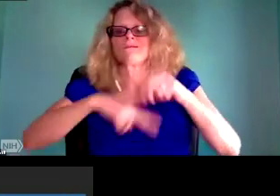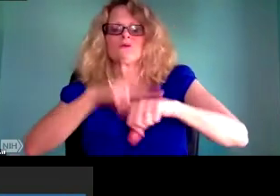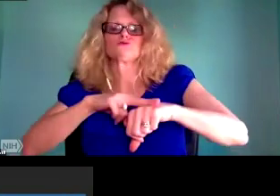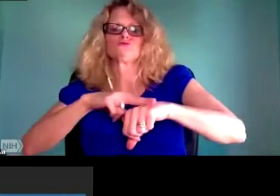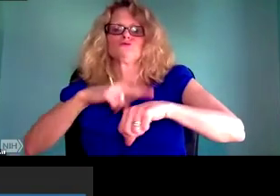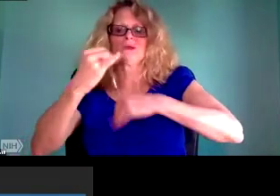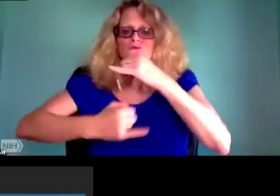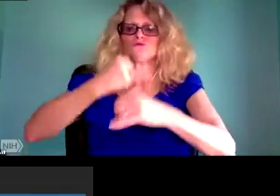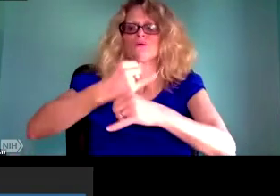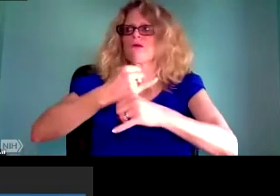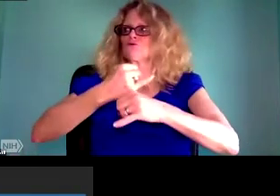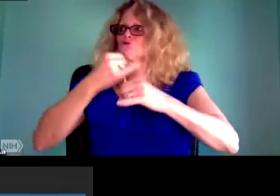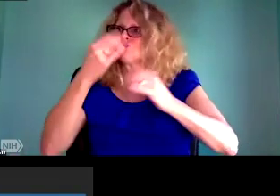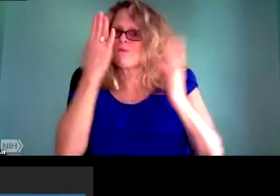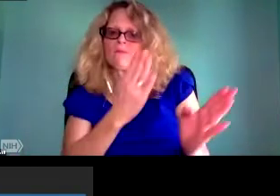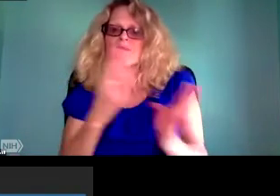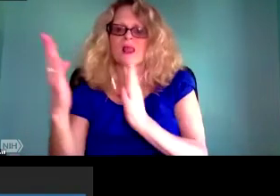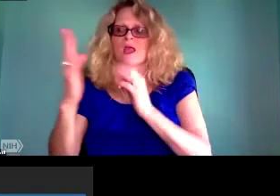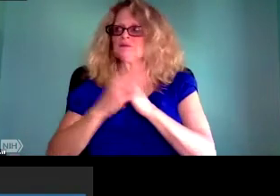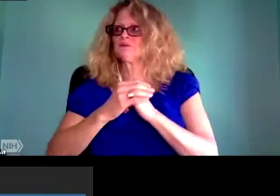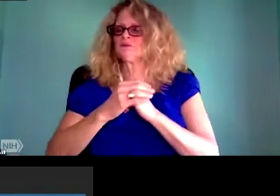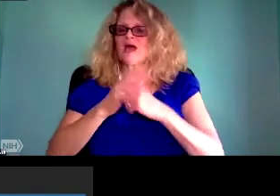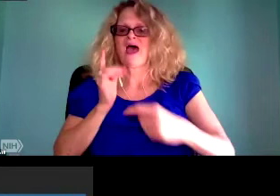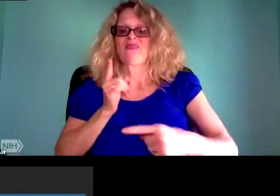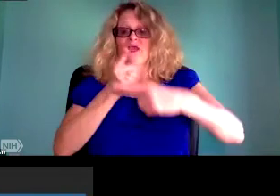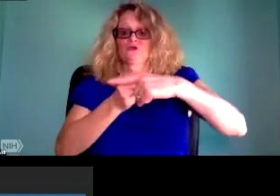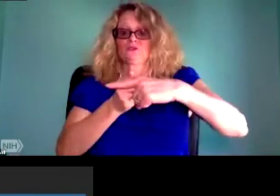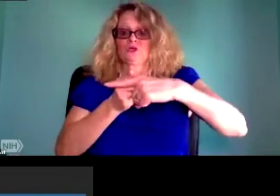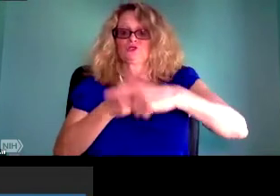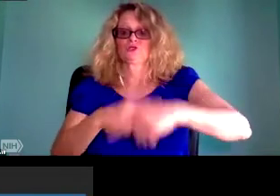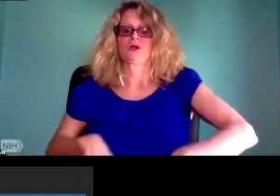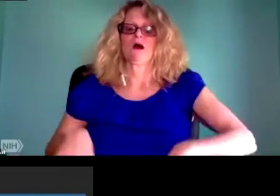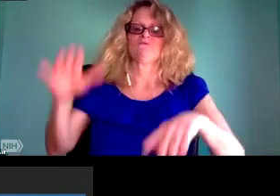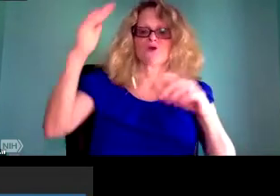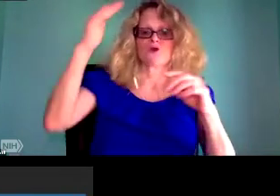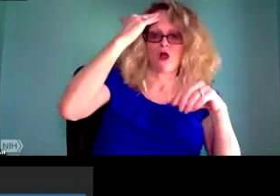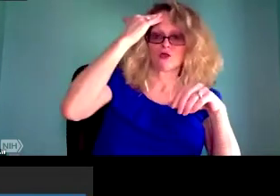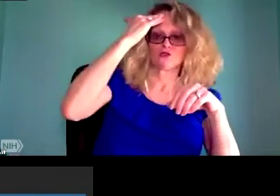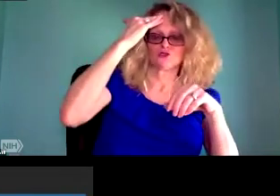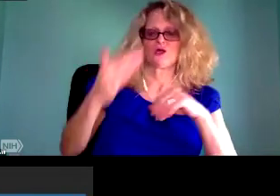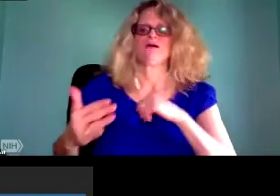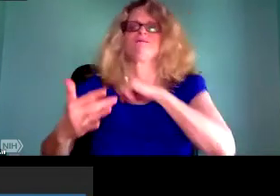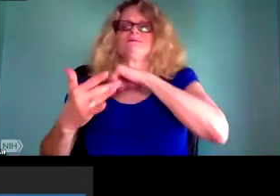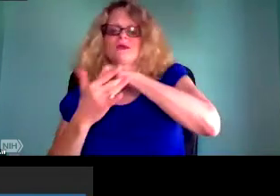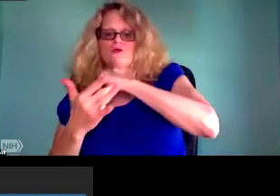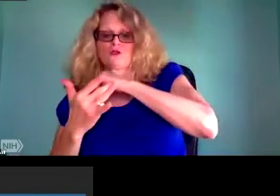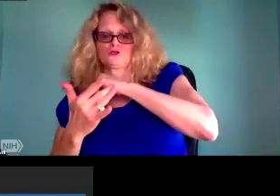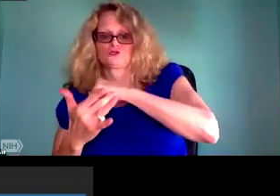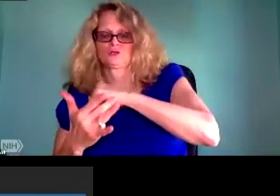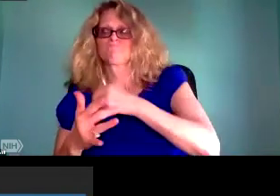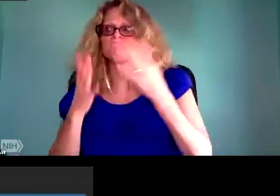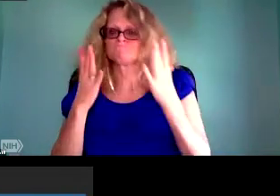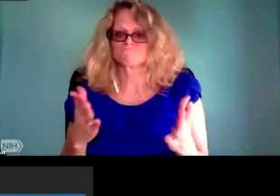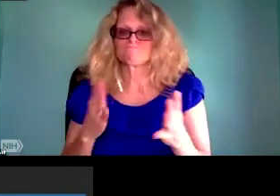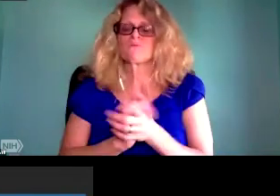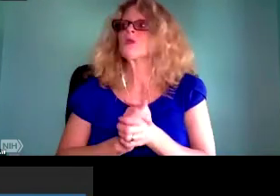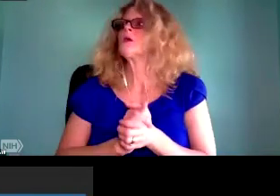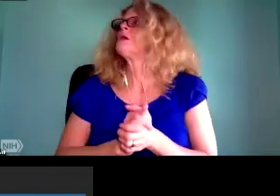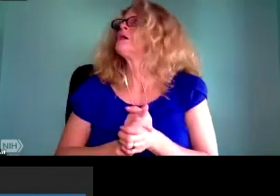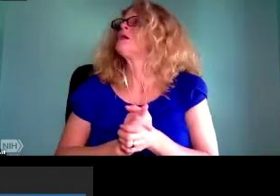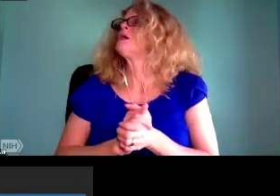So what are some things we can do? I think, first of all, we can integrate the study of science and technology and AI with critical ethics studies.